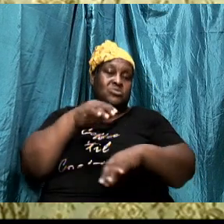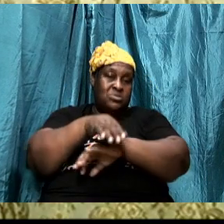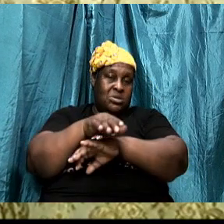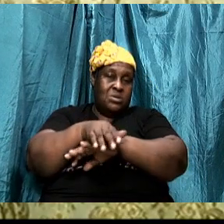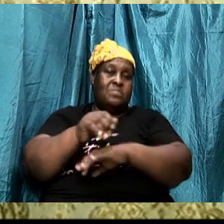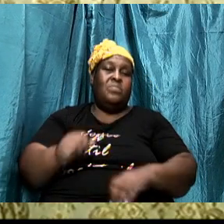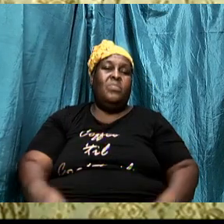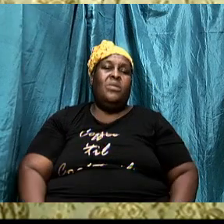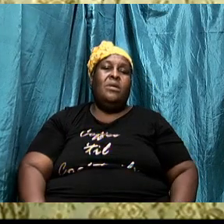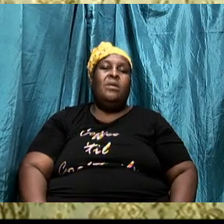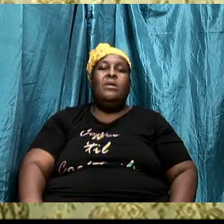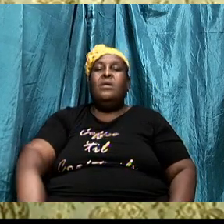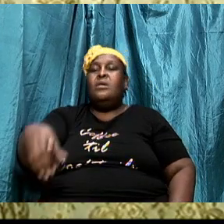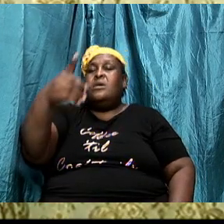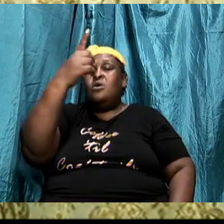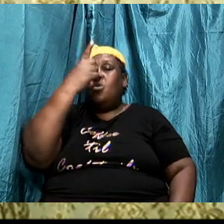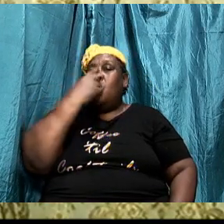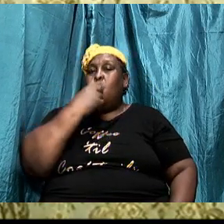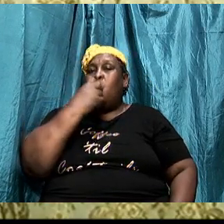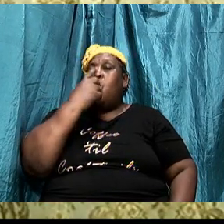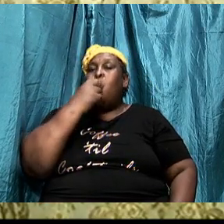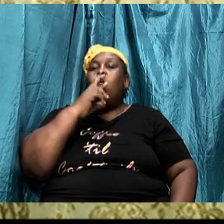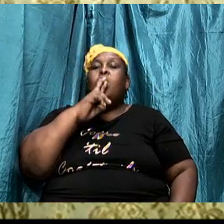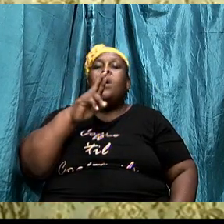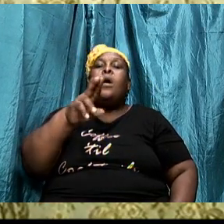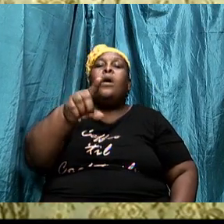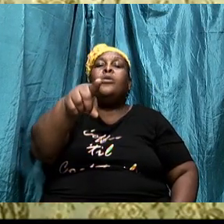is who are you